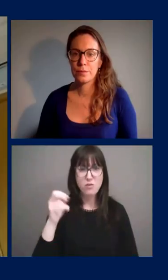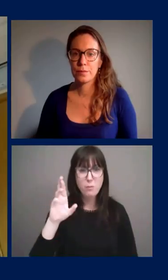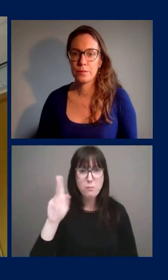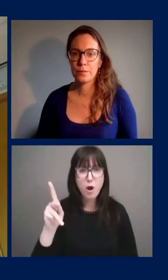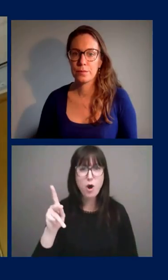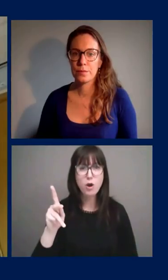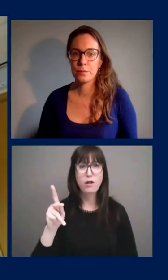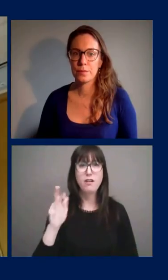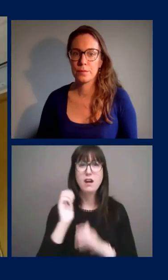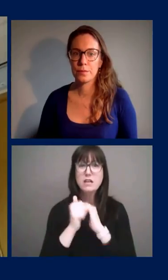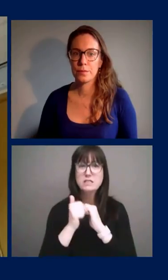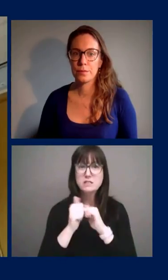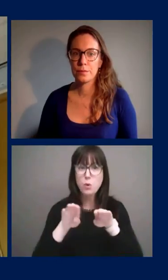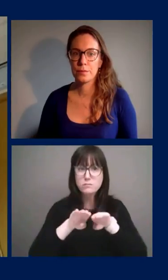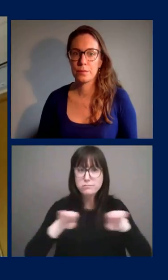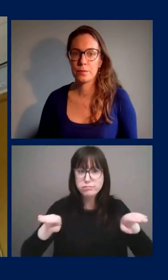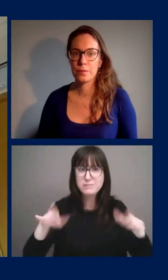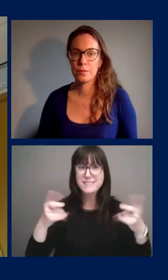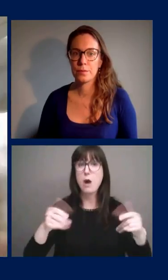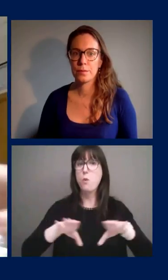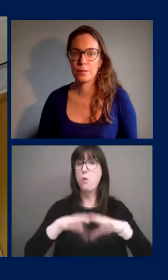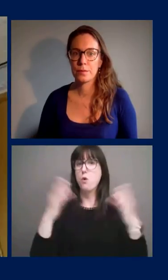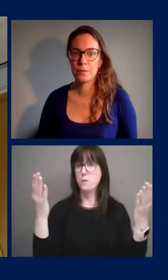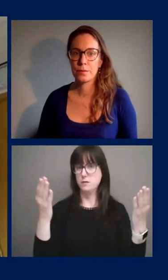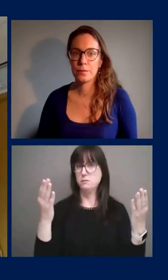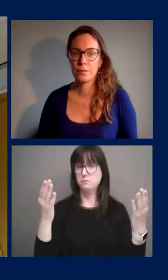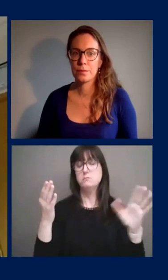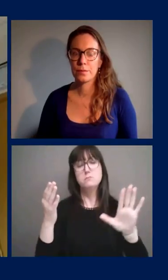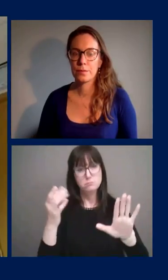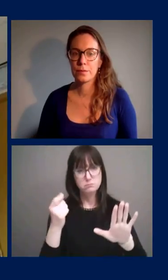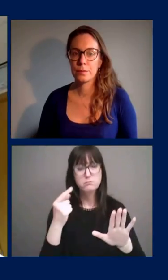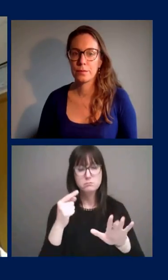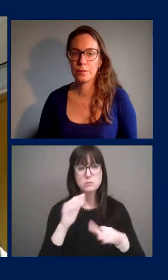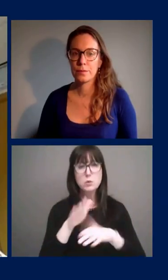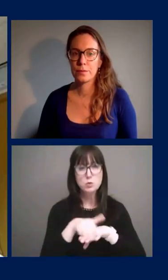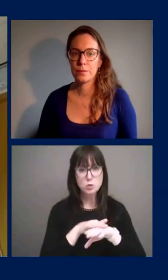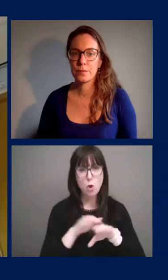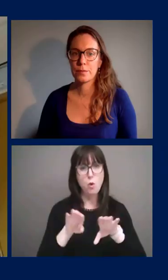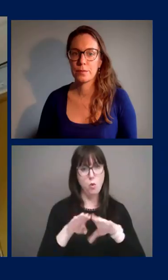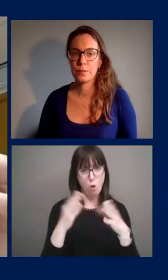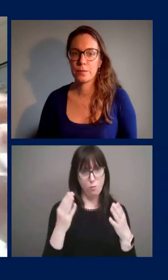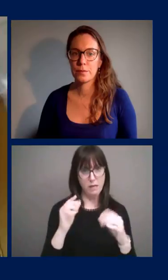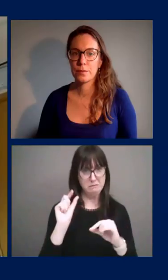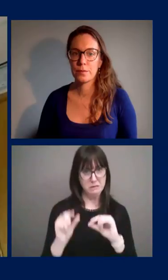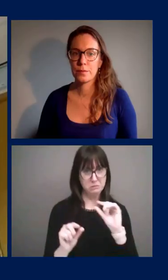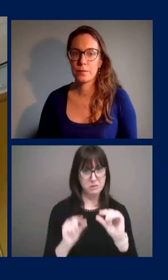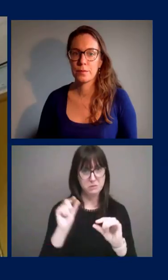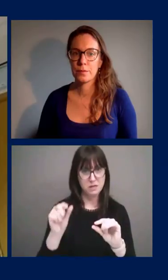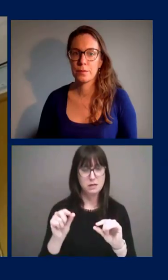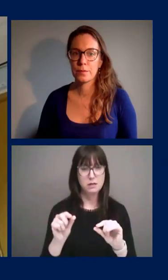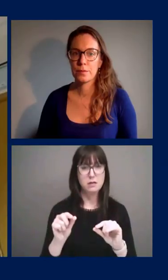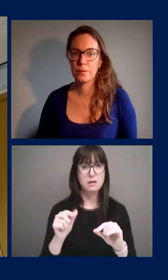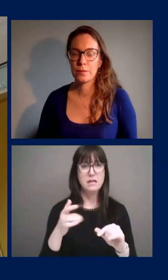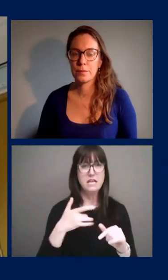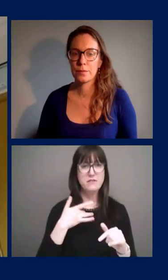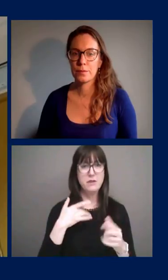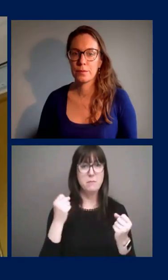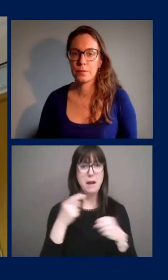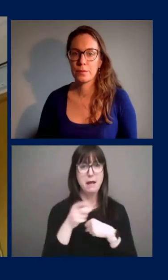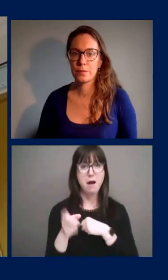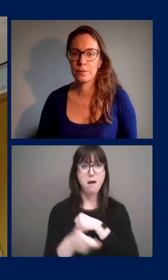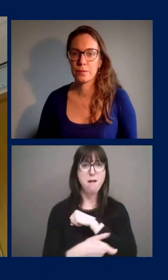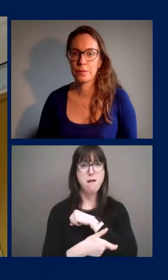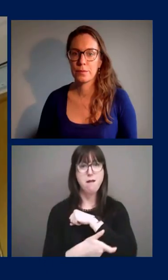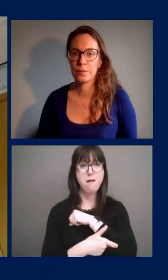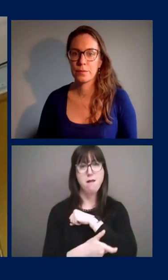being opened uh to people uh on a again a gradual basis um there's going to be a lot of temptation i think for a lot of people to sort of